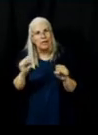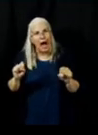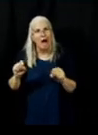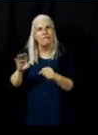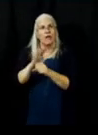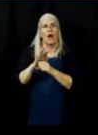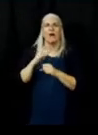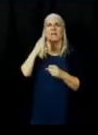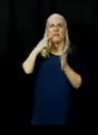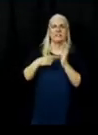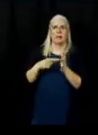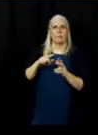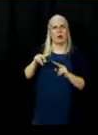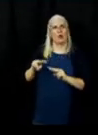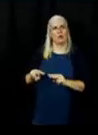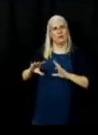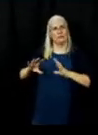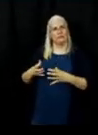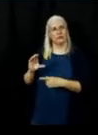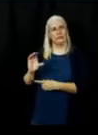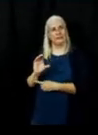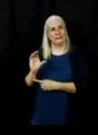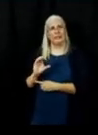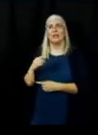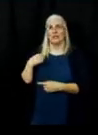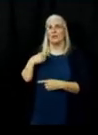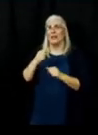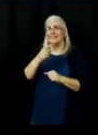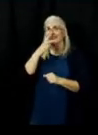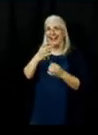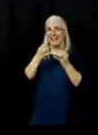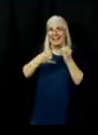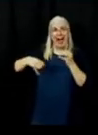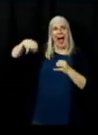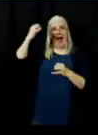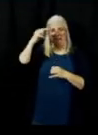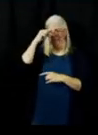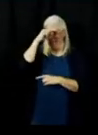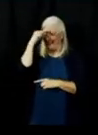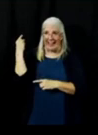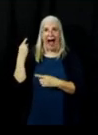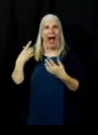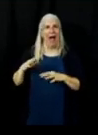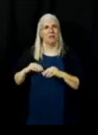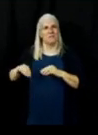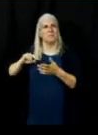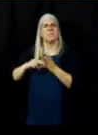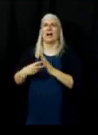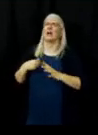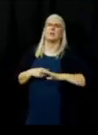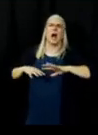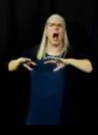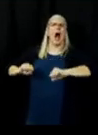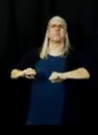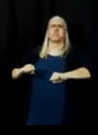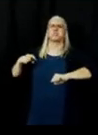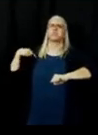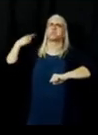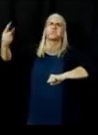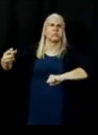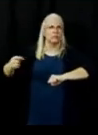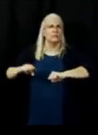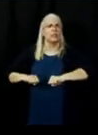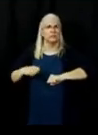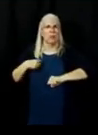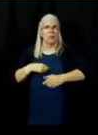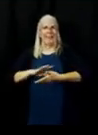in here probably see some containment go up in here you'll see some black line in here in the next day or so same thing up here we're feeling pretty good about this